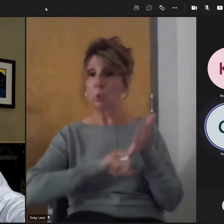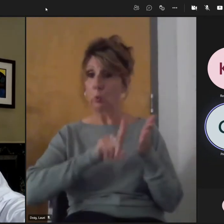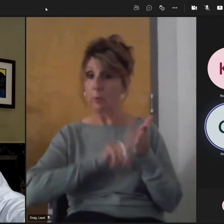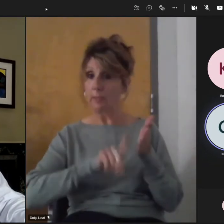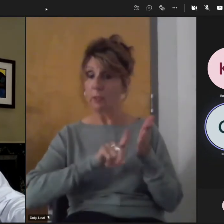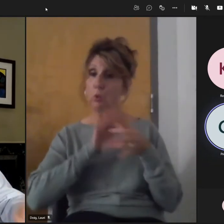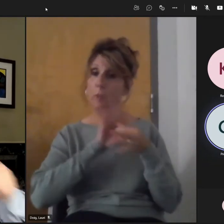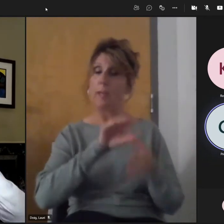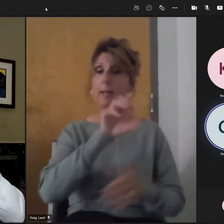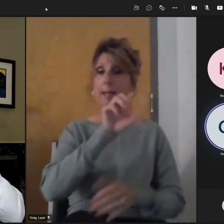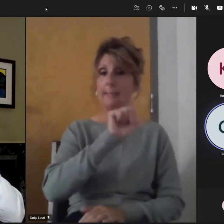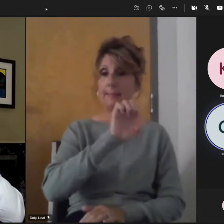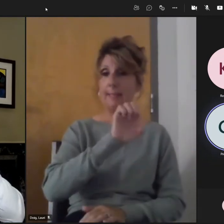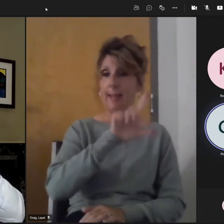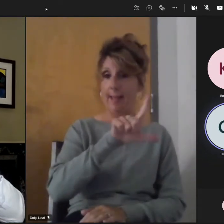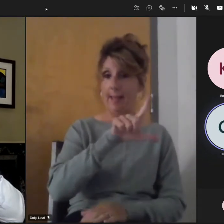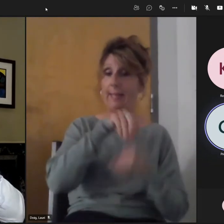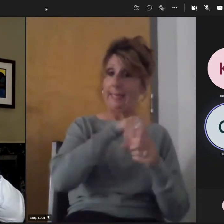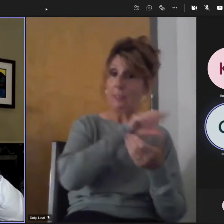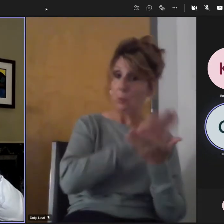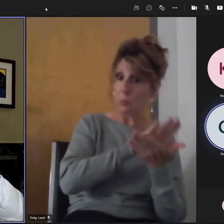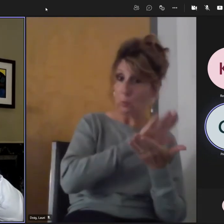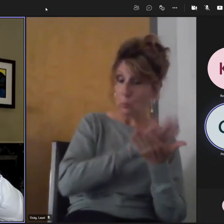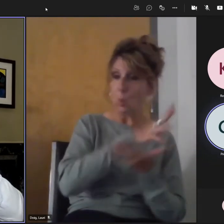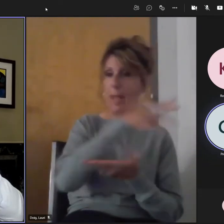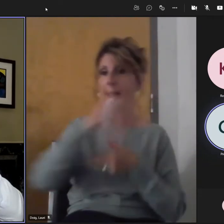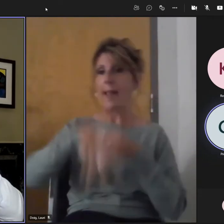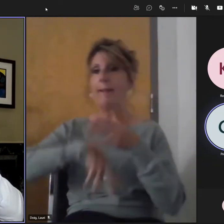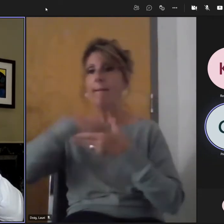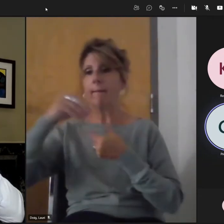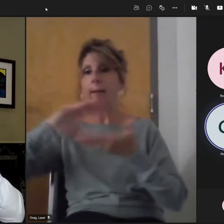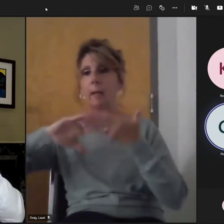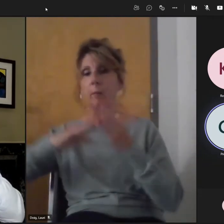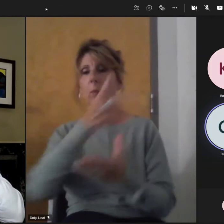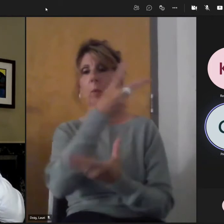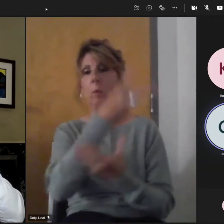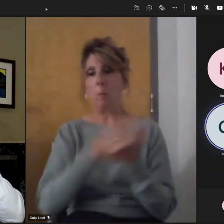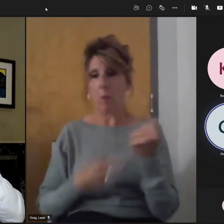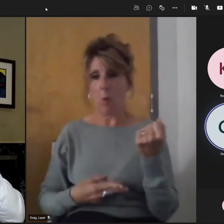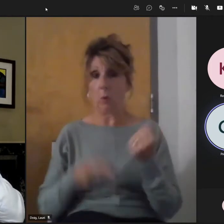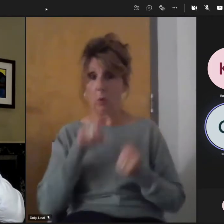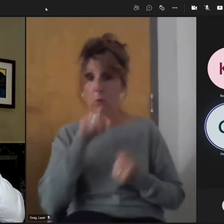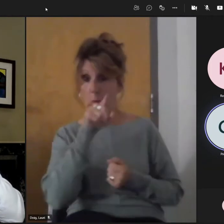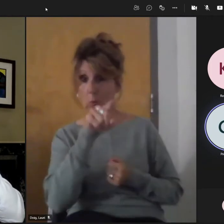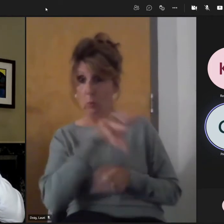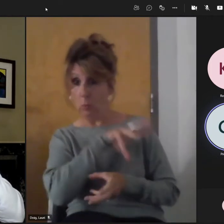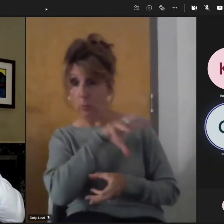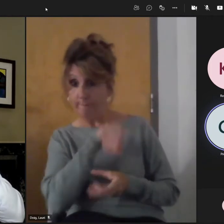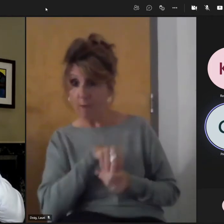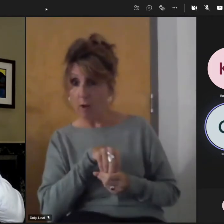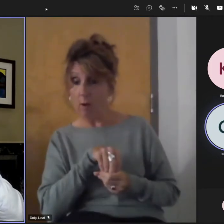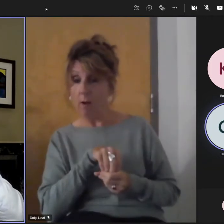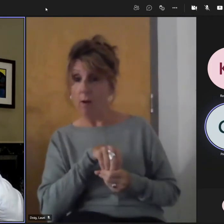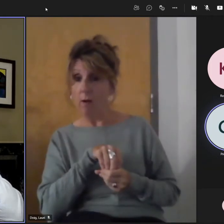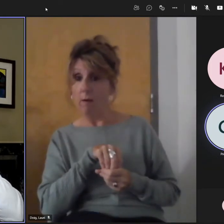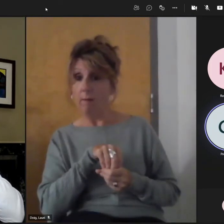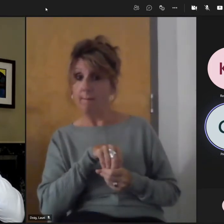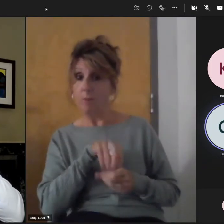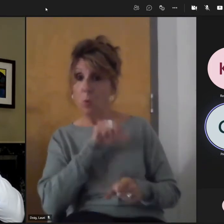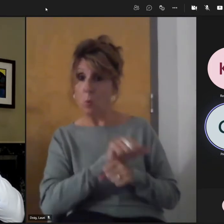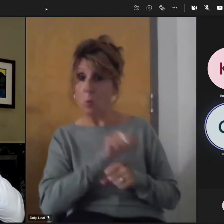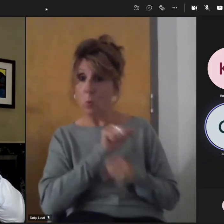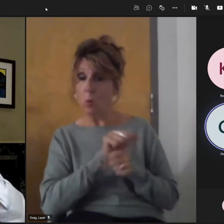learning in and out of the classroom. Are you involved with him in Australia? And